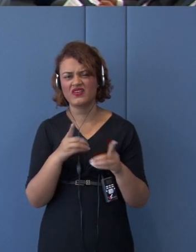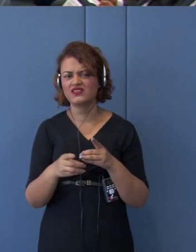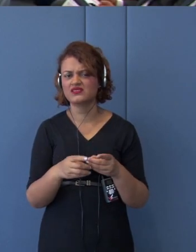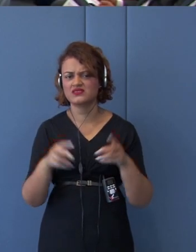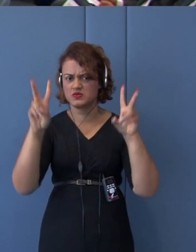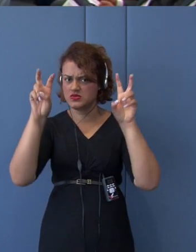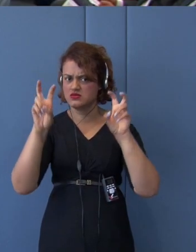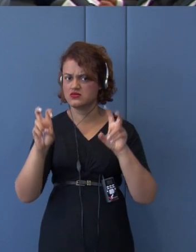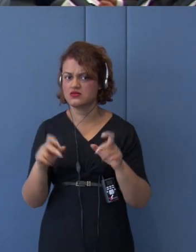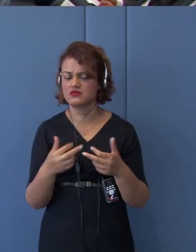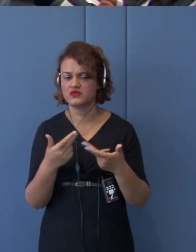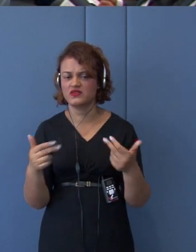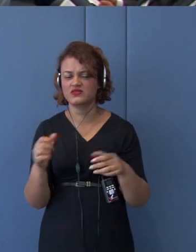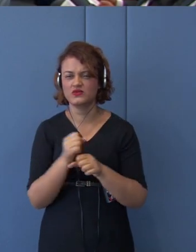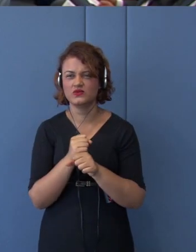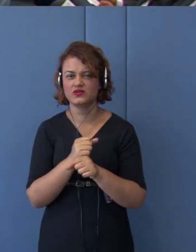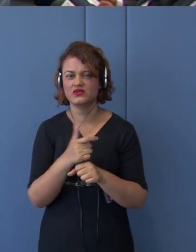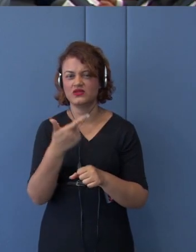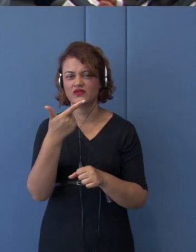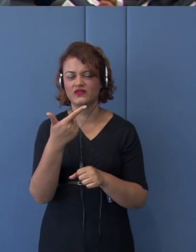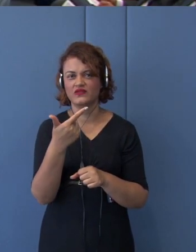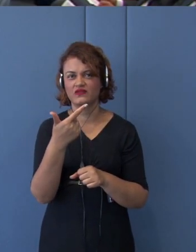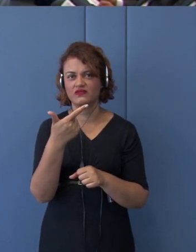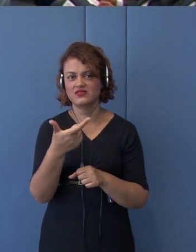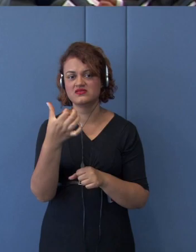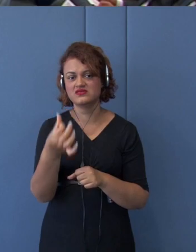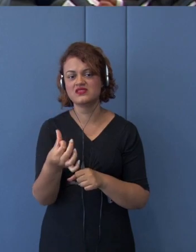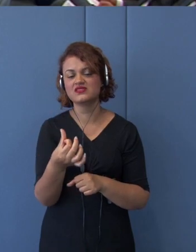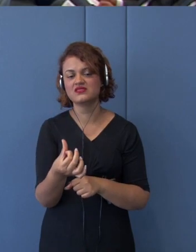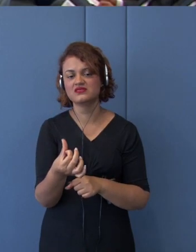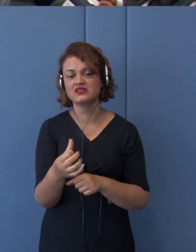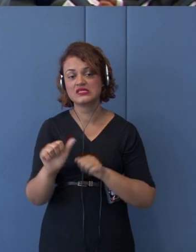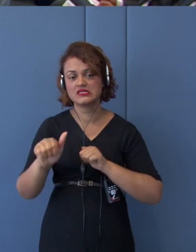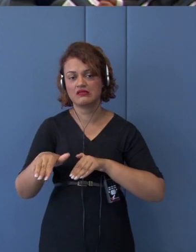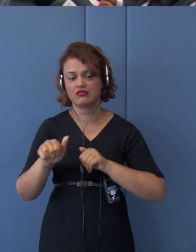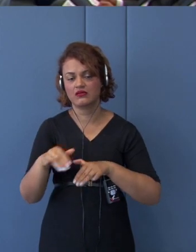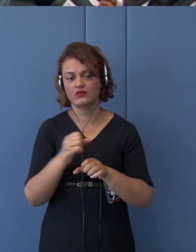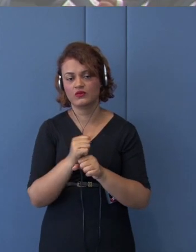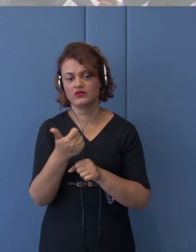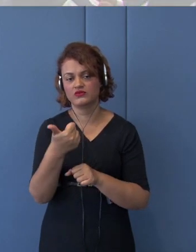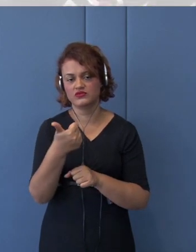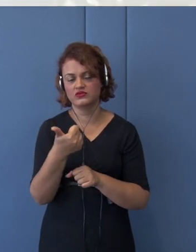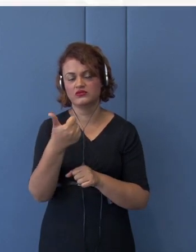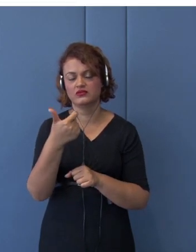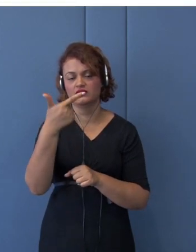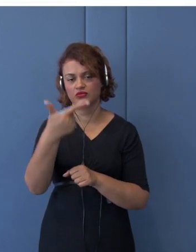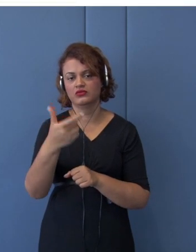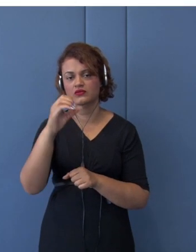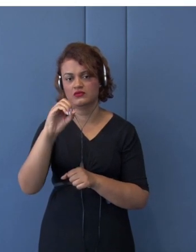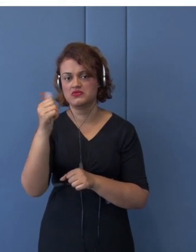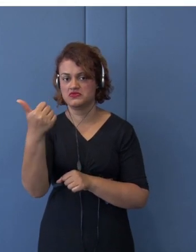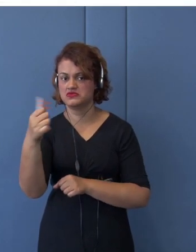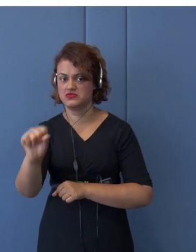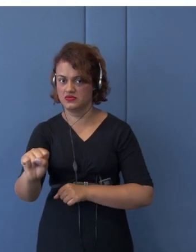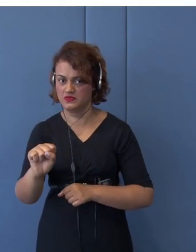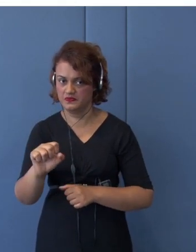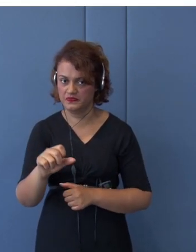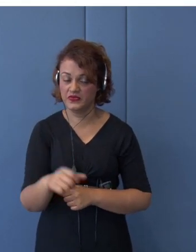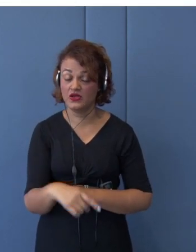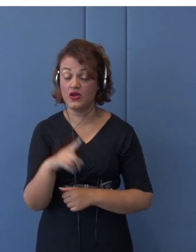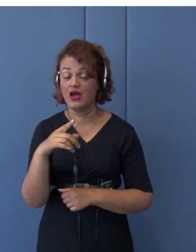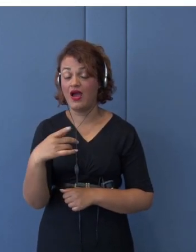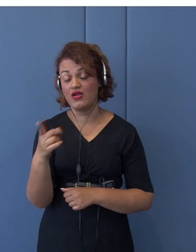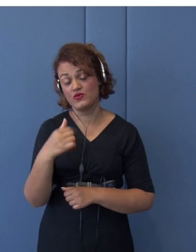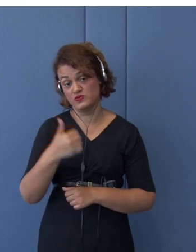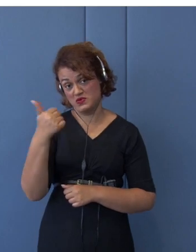guideline that both leaders set up, the President of the United States and our Prime Minister, they